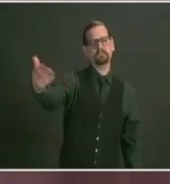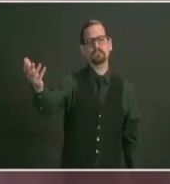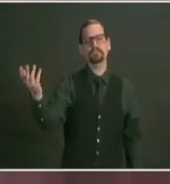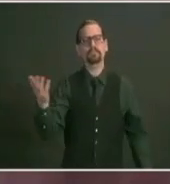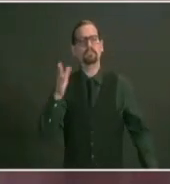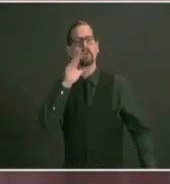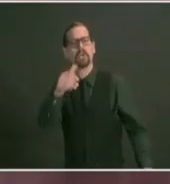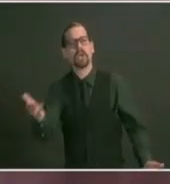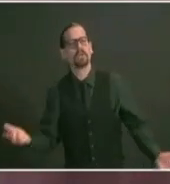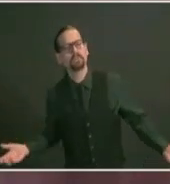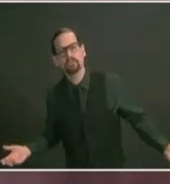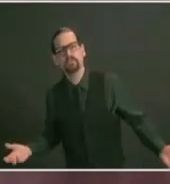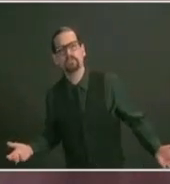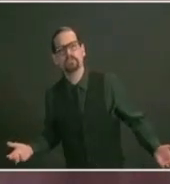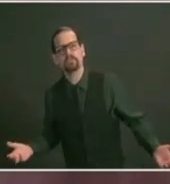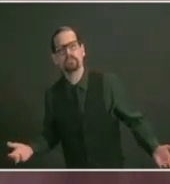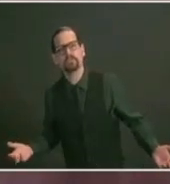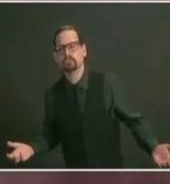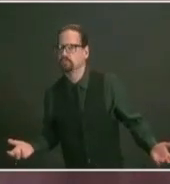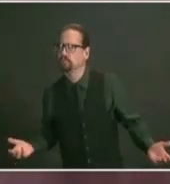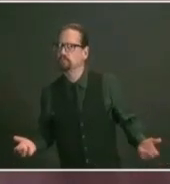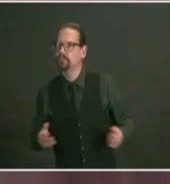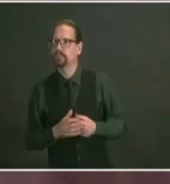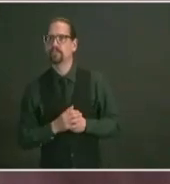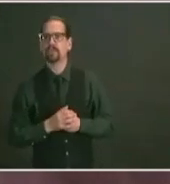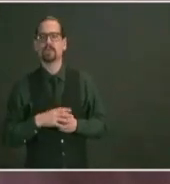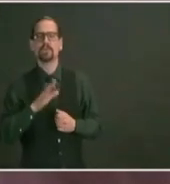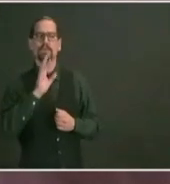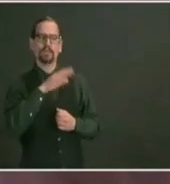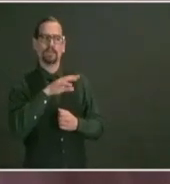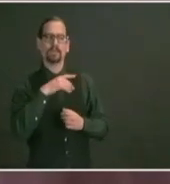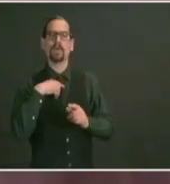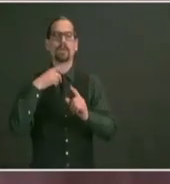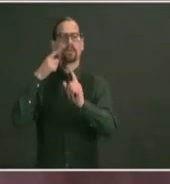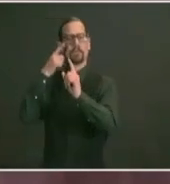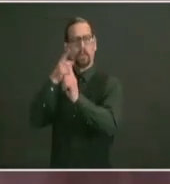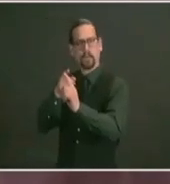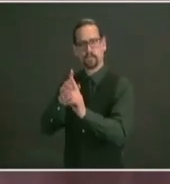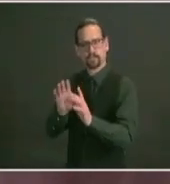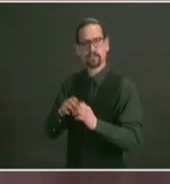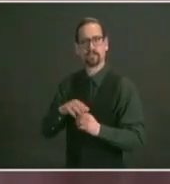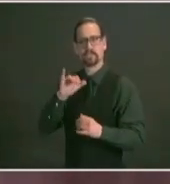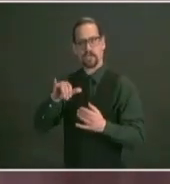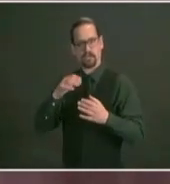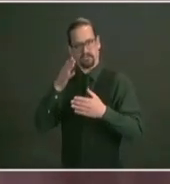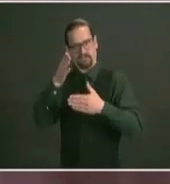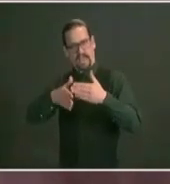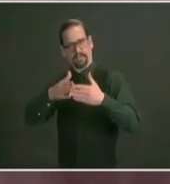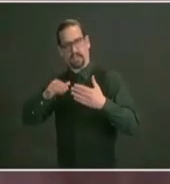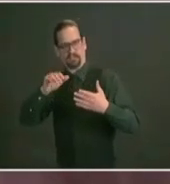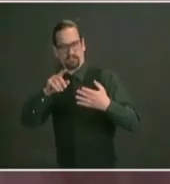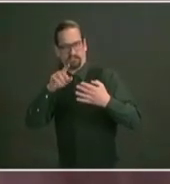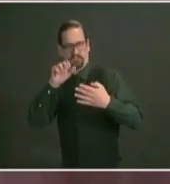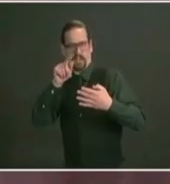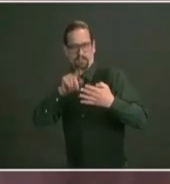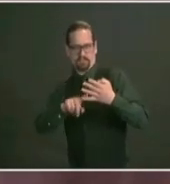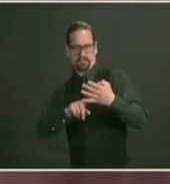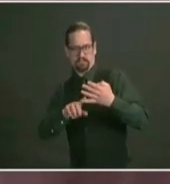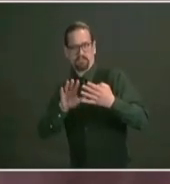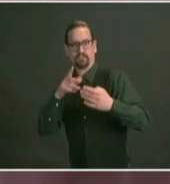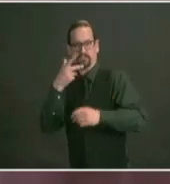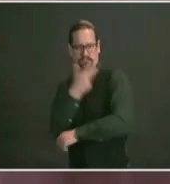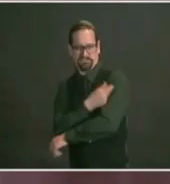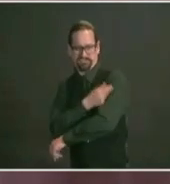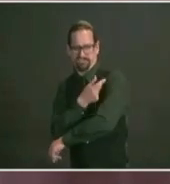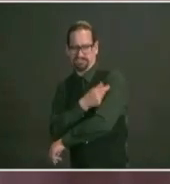is that we're going to have a one shot and everybody's on by the end of may just like the president said i got confidence that those supplies are coming uh we're opening up the planning